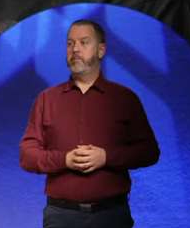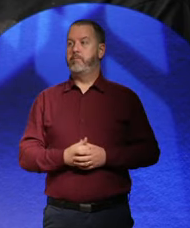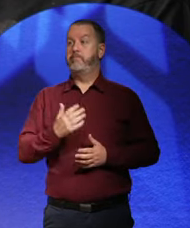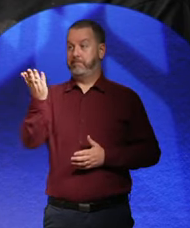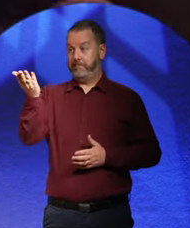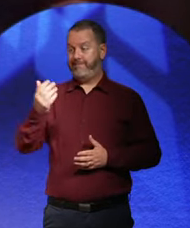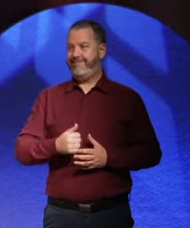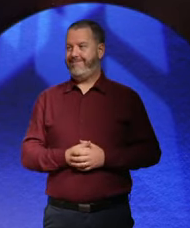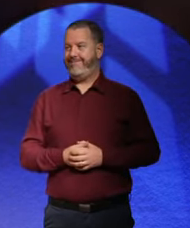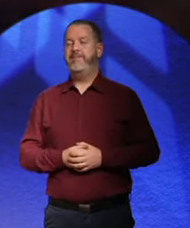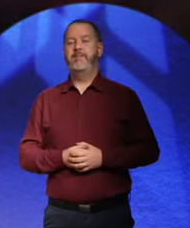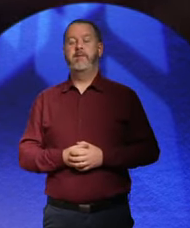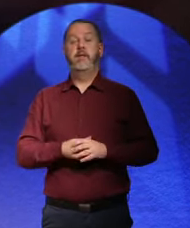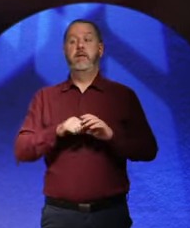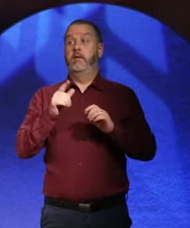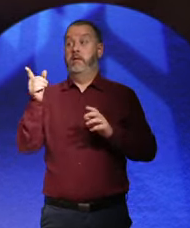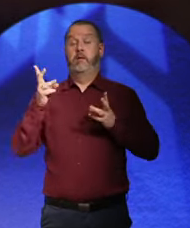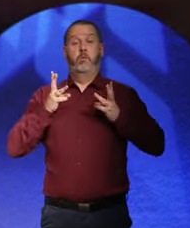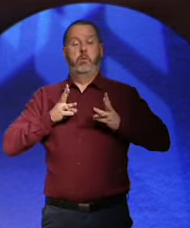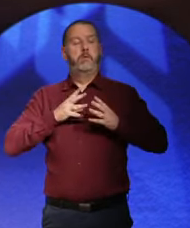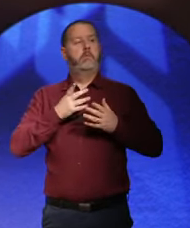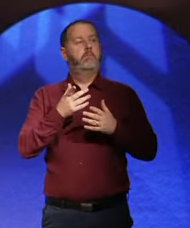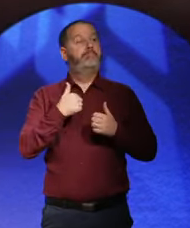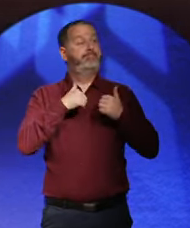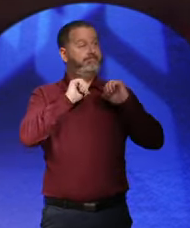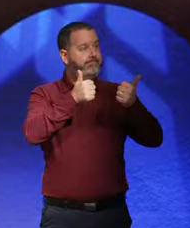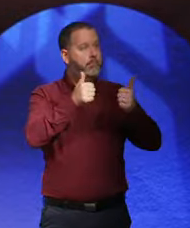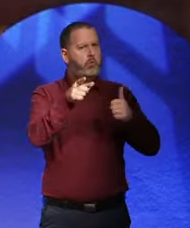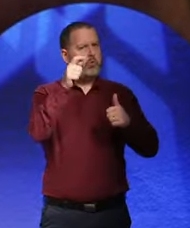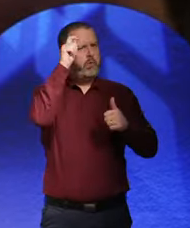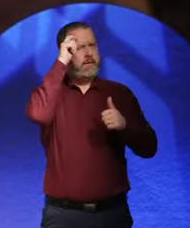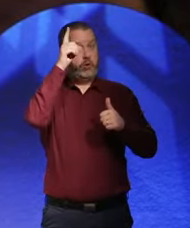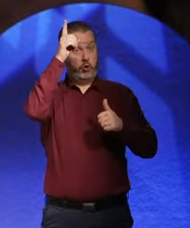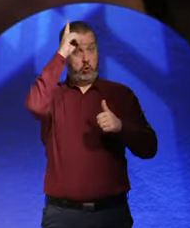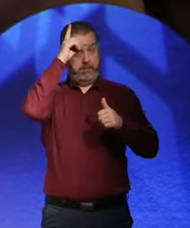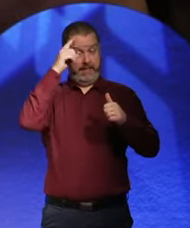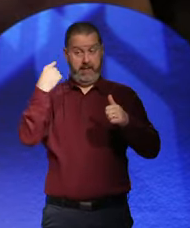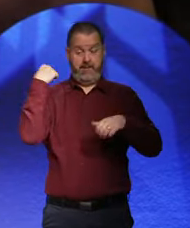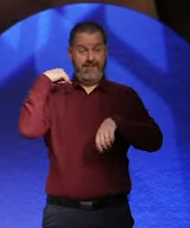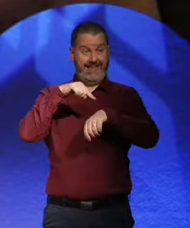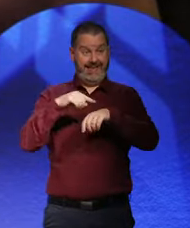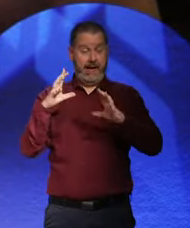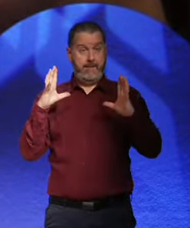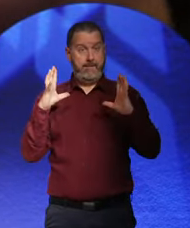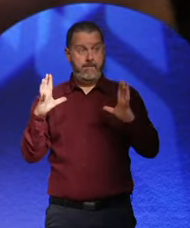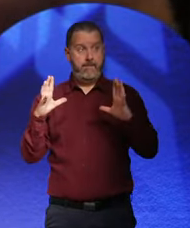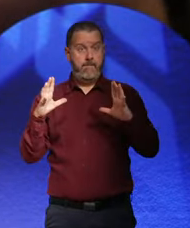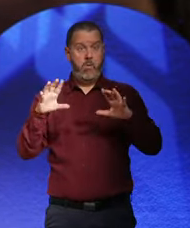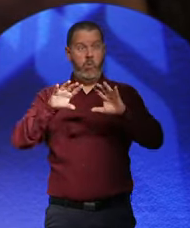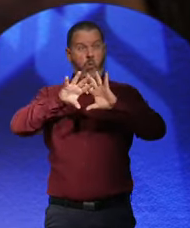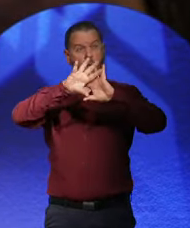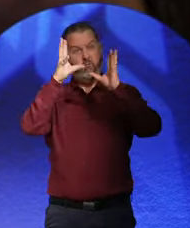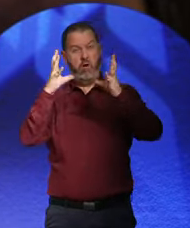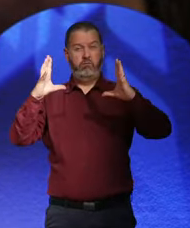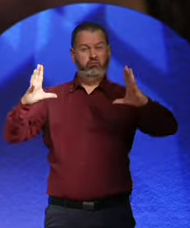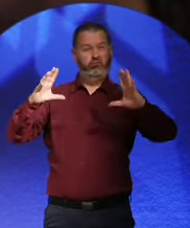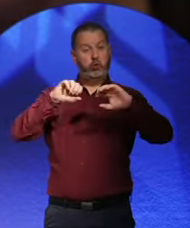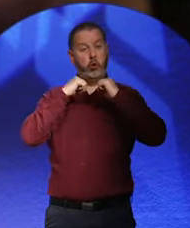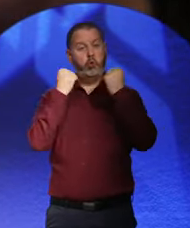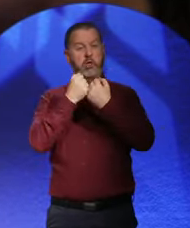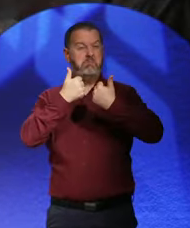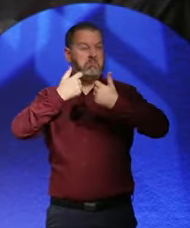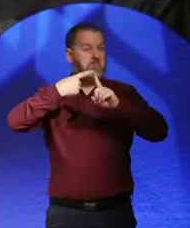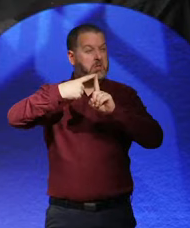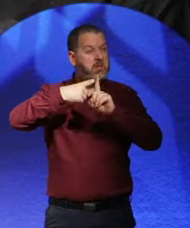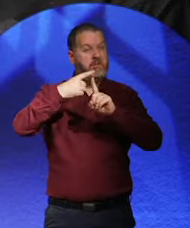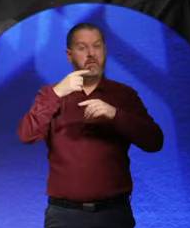Hi. I was wondering, would you consider Germany as a whole at that time to be relatively socially progressive, and then that was